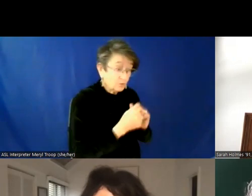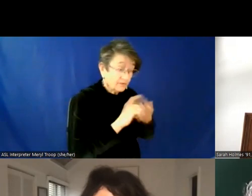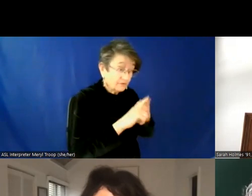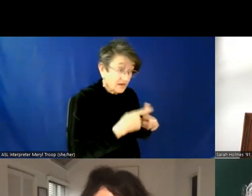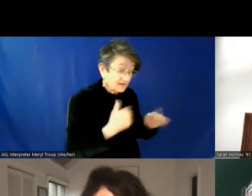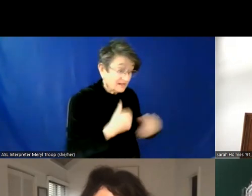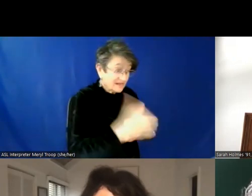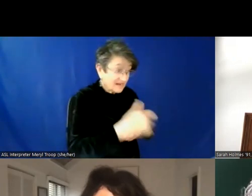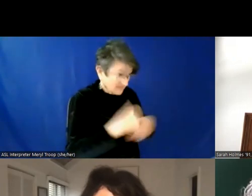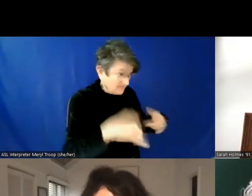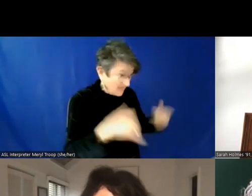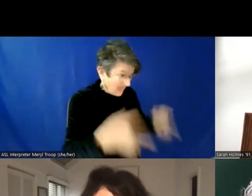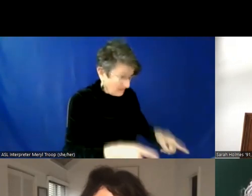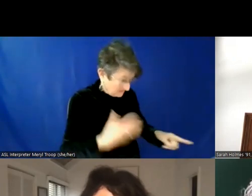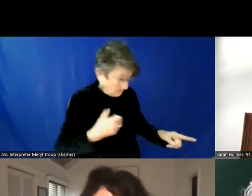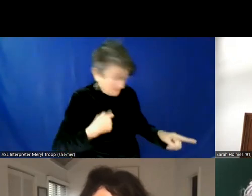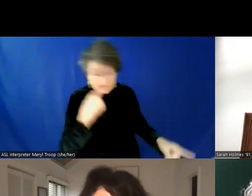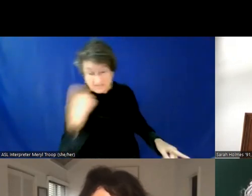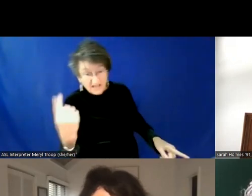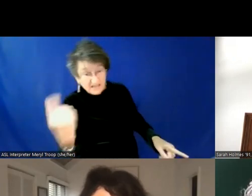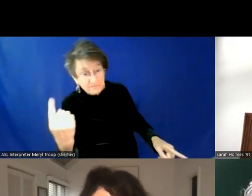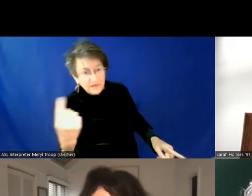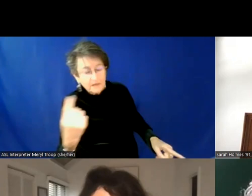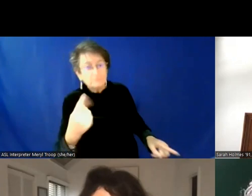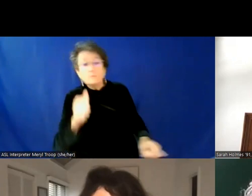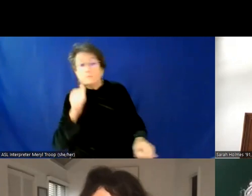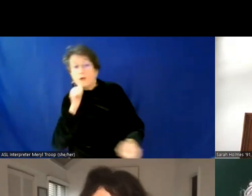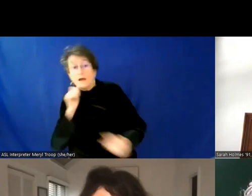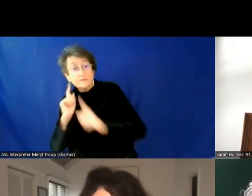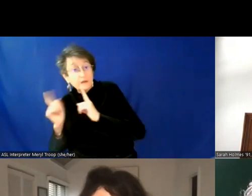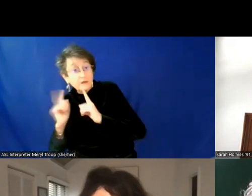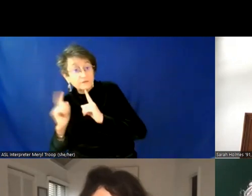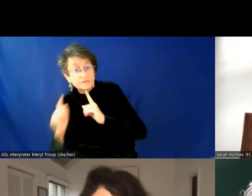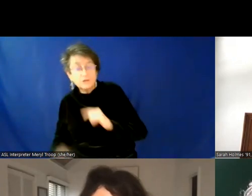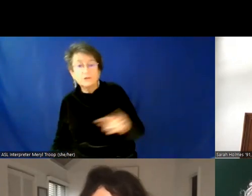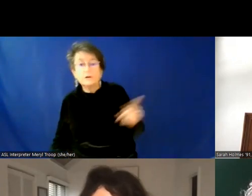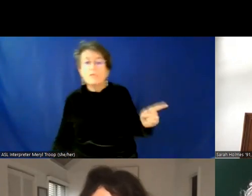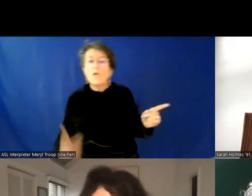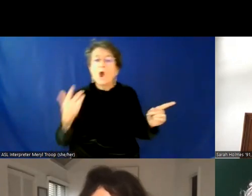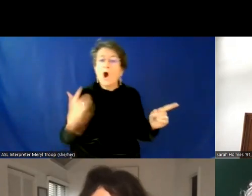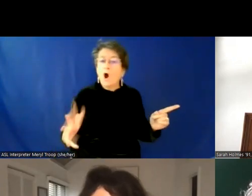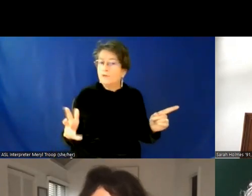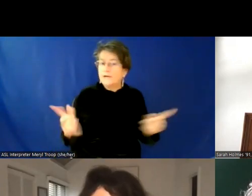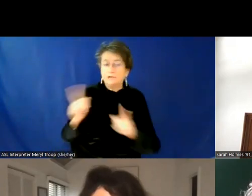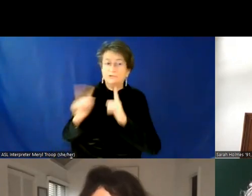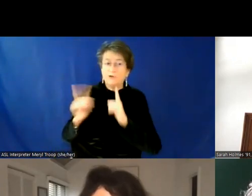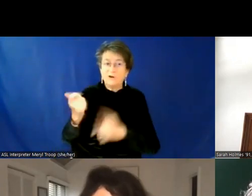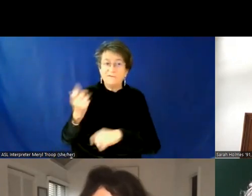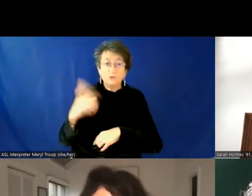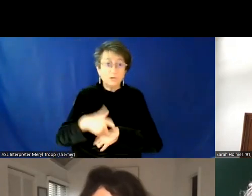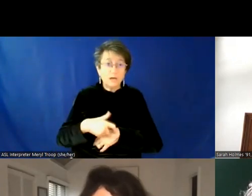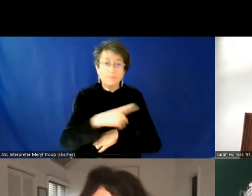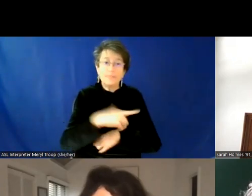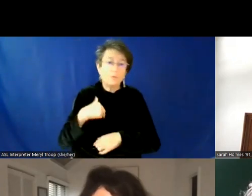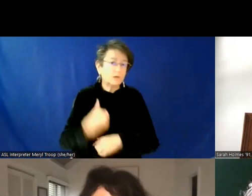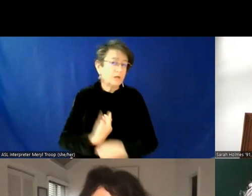something? Do you want me to say something behind the scenes? And for them, you know, they had already had this conversation a number of times and were tired. They were